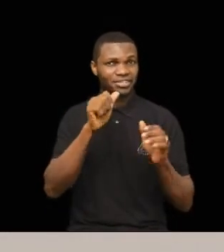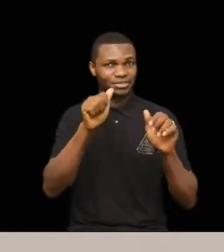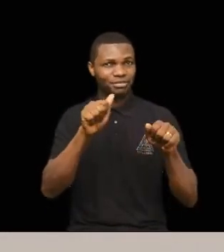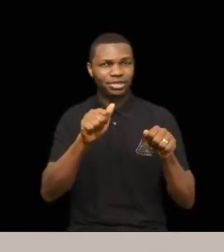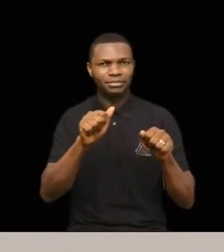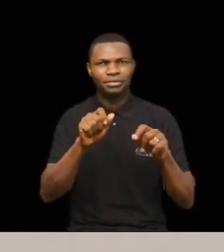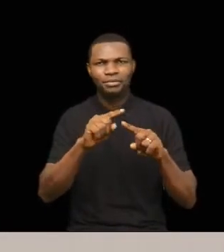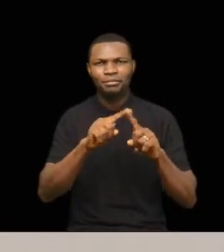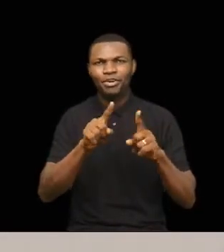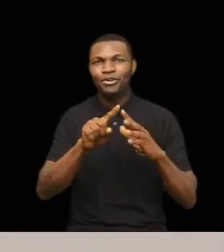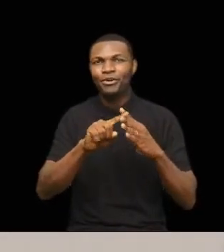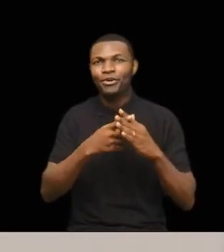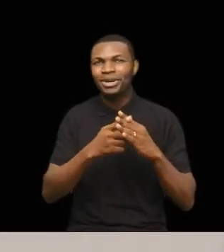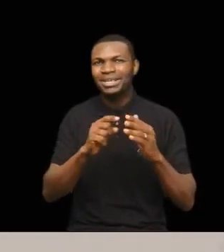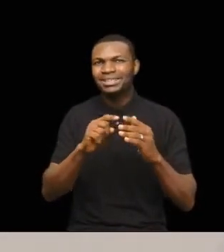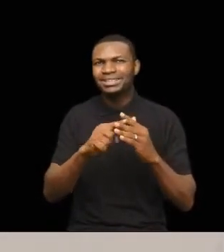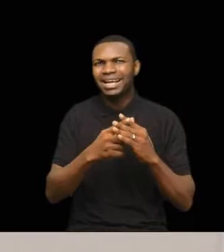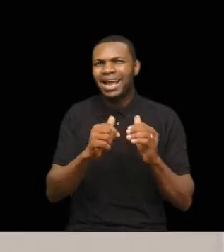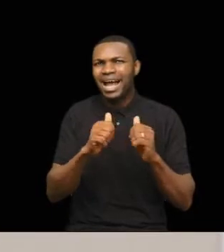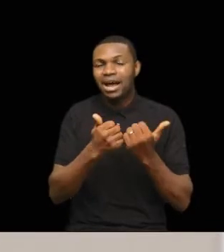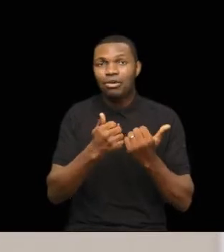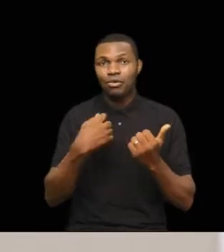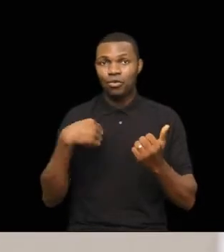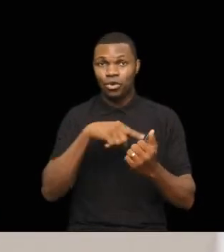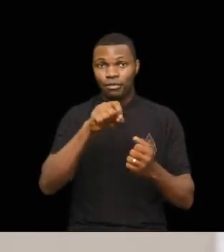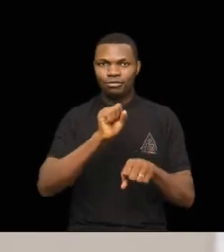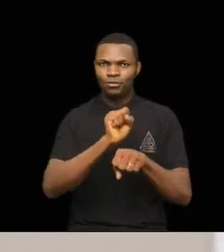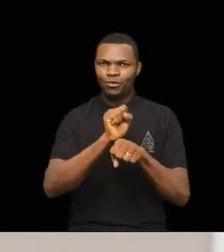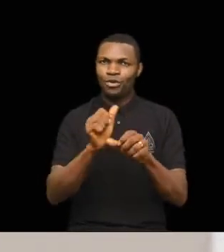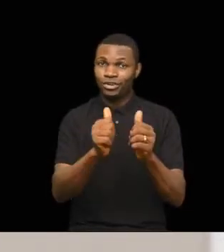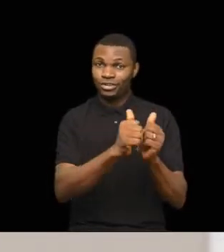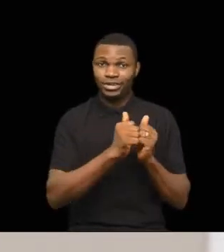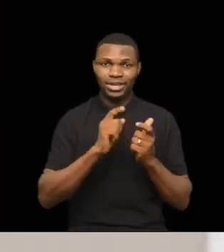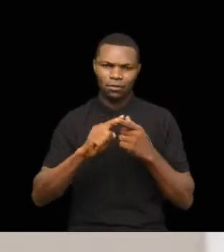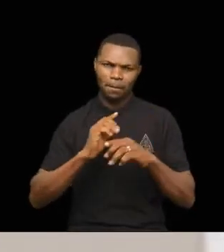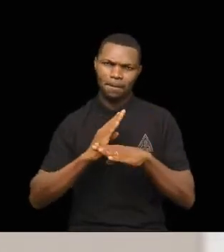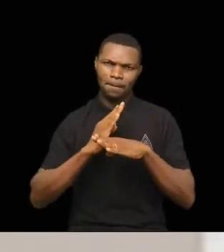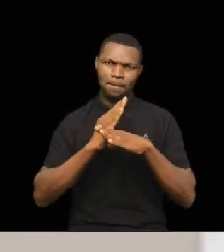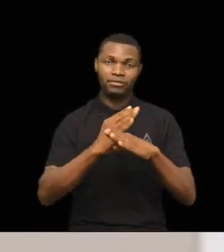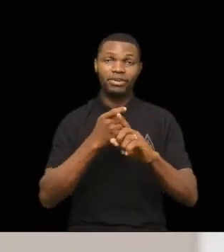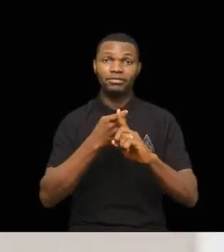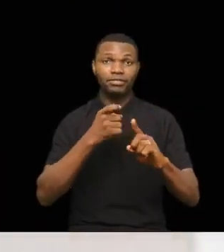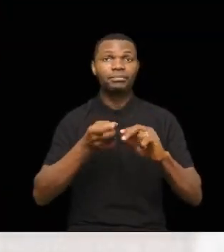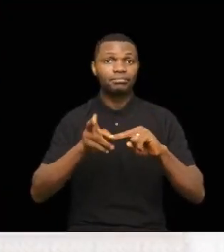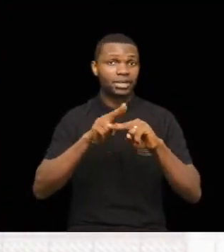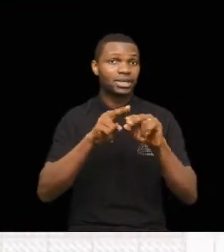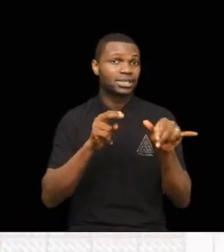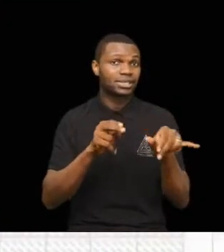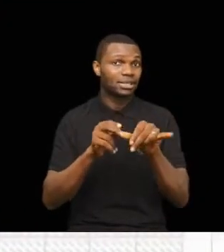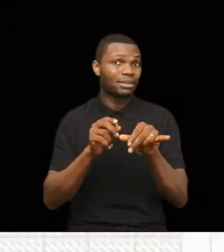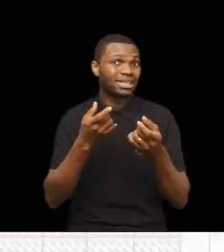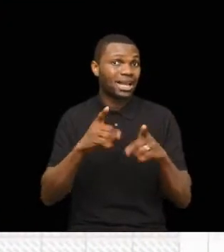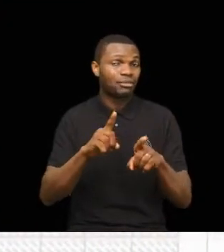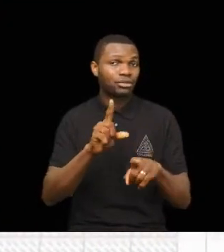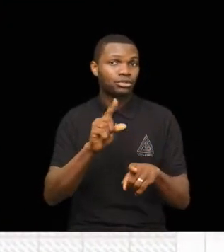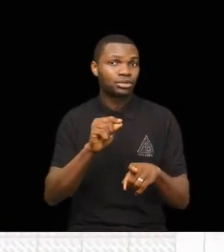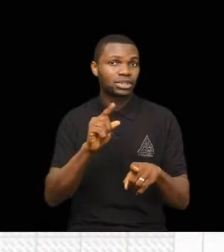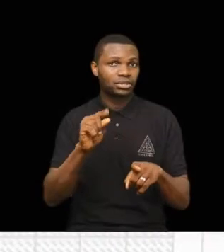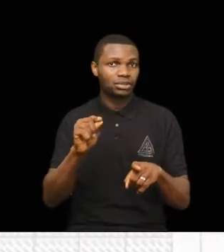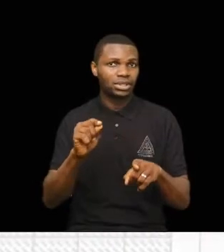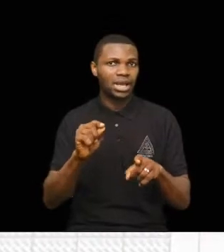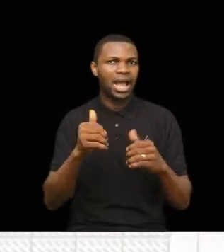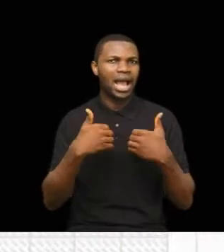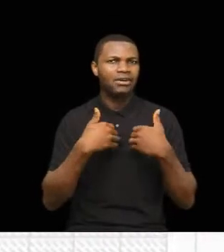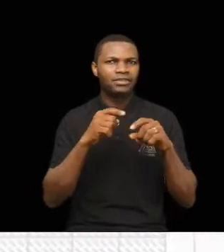na only when me and you collab on na in we go fit join hands put full stop for this issue so that it no go be as it be for twenty twenty